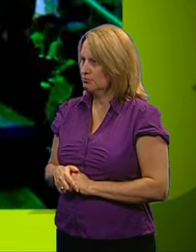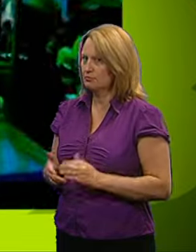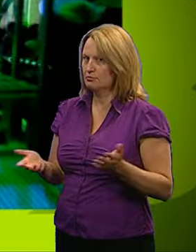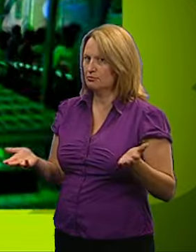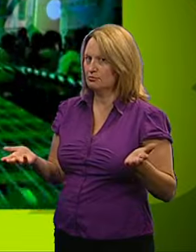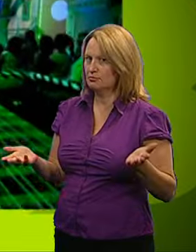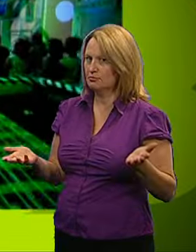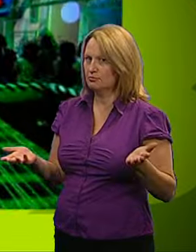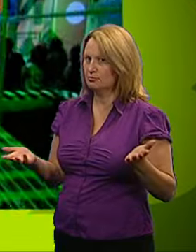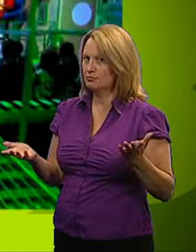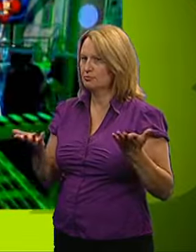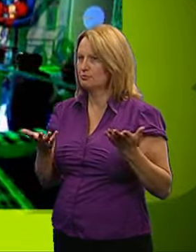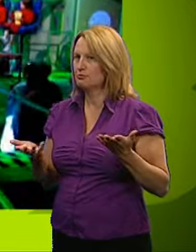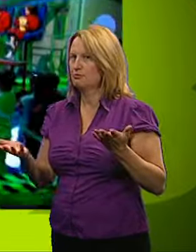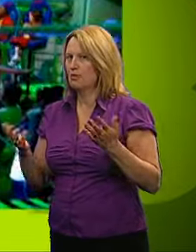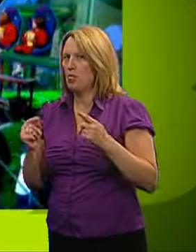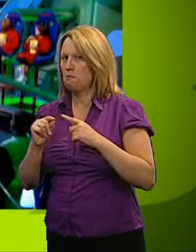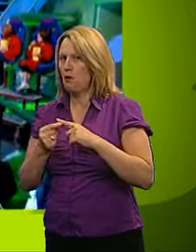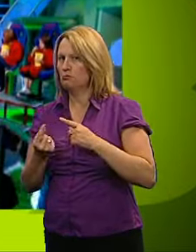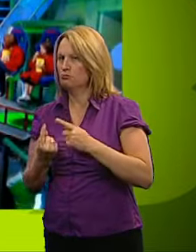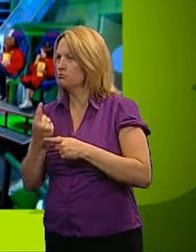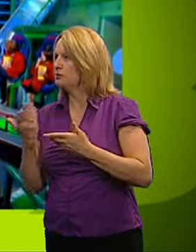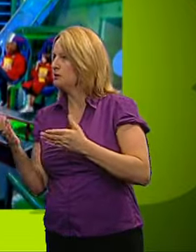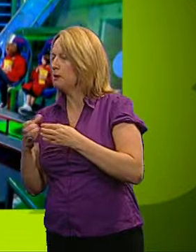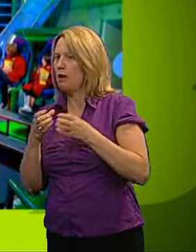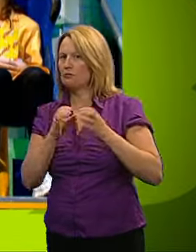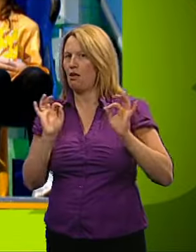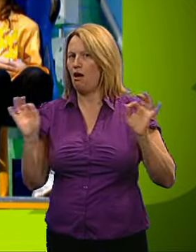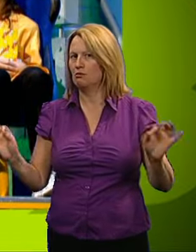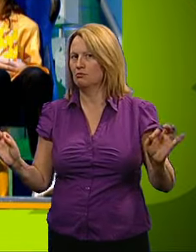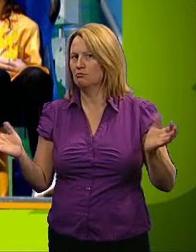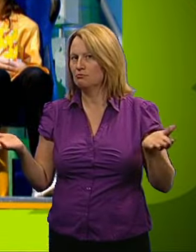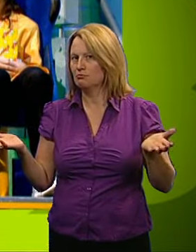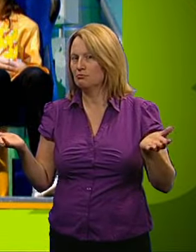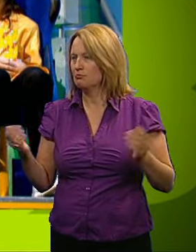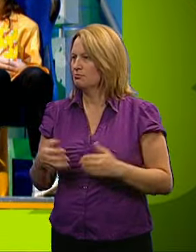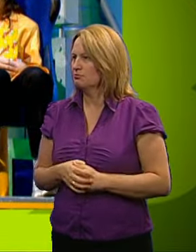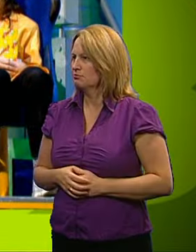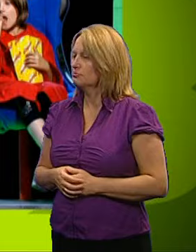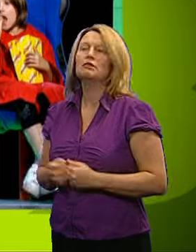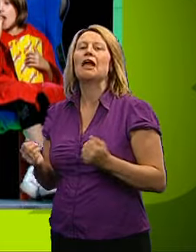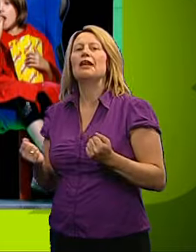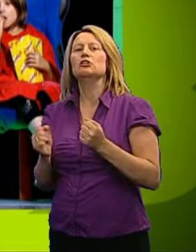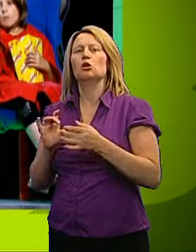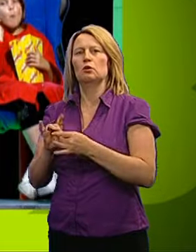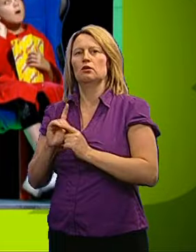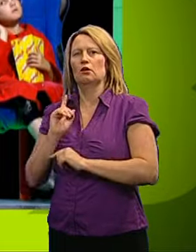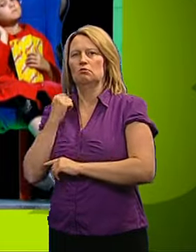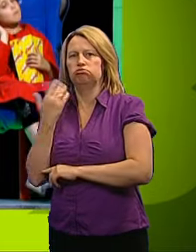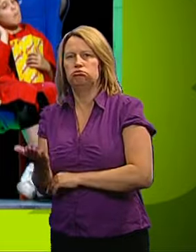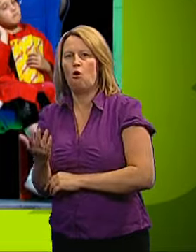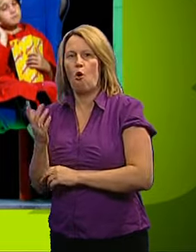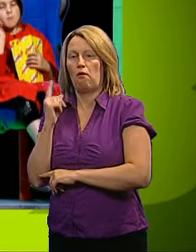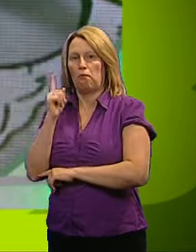So, hold the experiment right there. There's another point up for grabs for the teams. Once again, it's transfer of energy, energy being put into the bag and